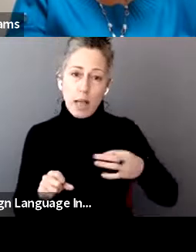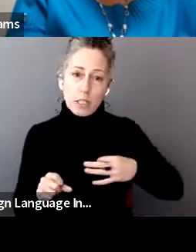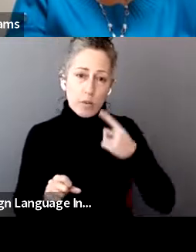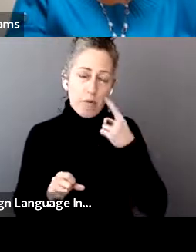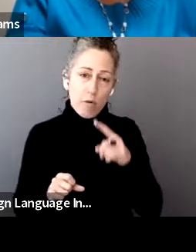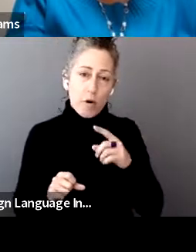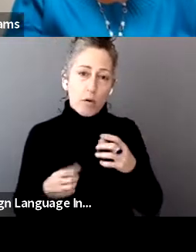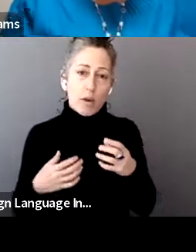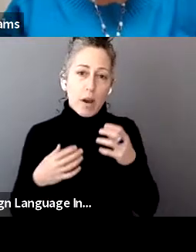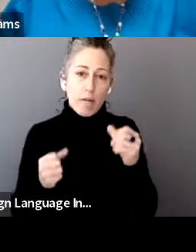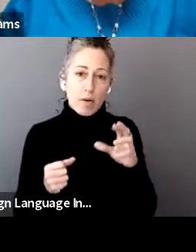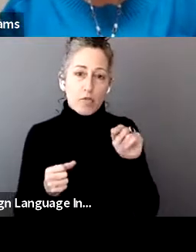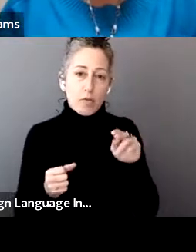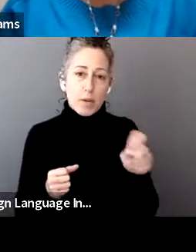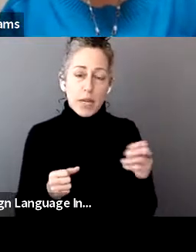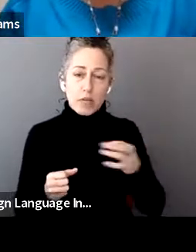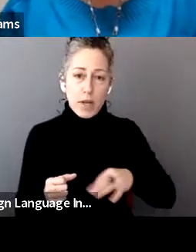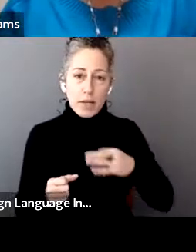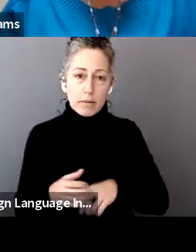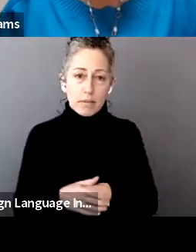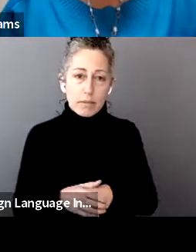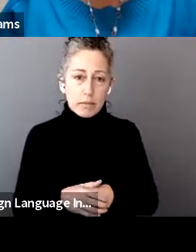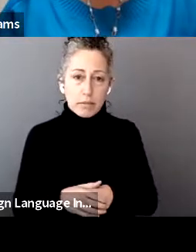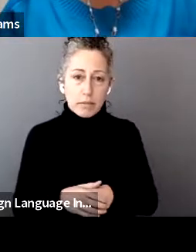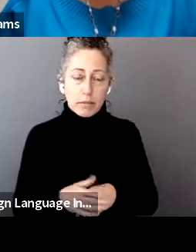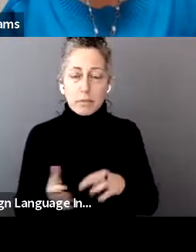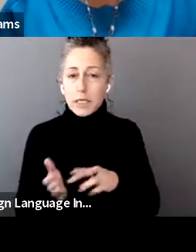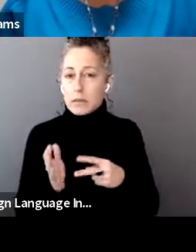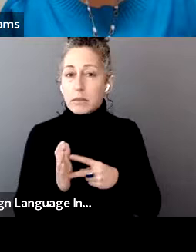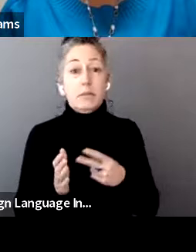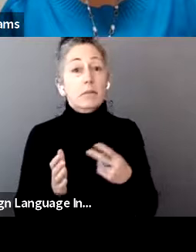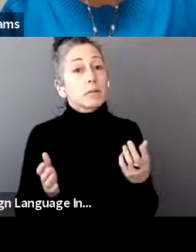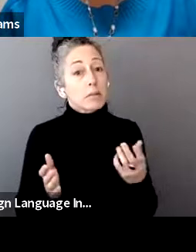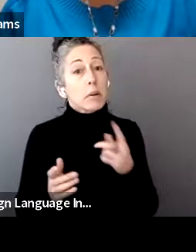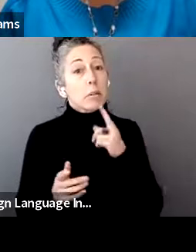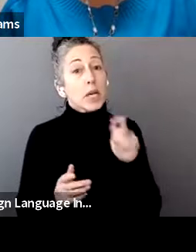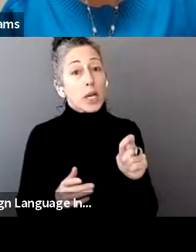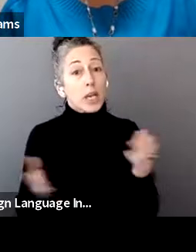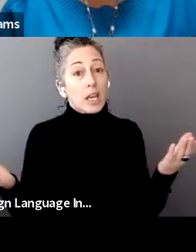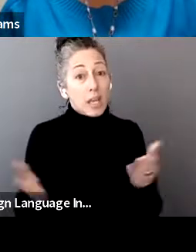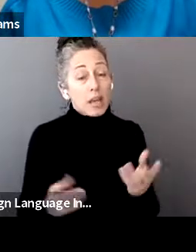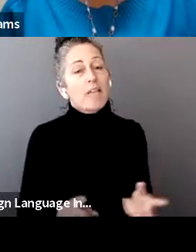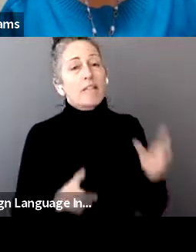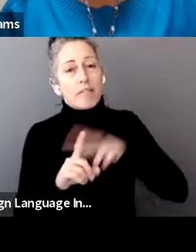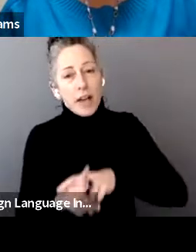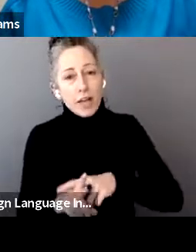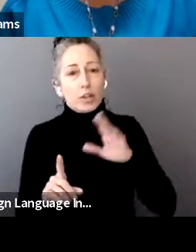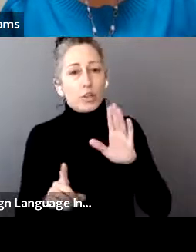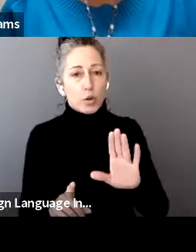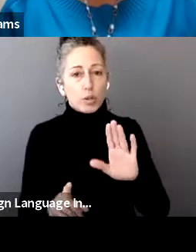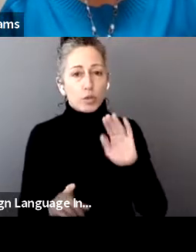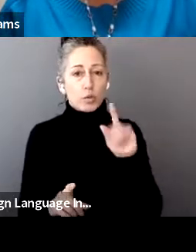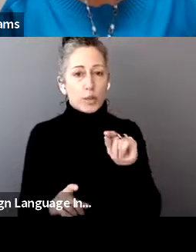rebate credit. But again, it just goes back to filing those 2020 taxes, whether you had income or not, to see if you're eligible for that credit.